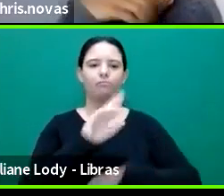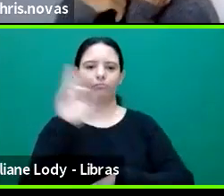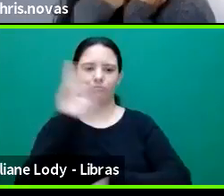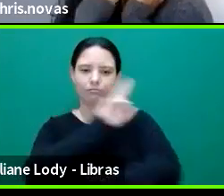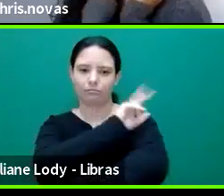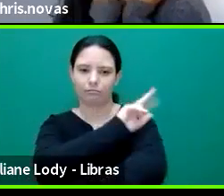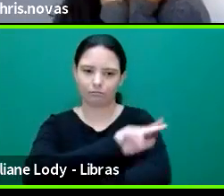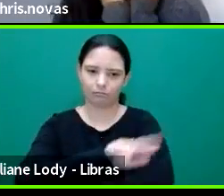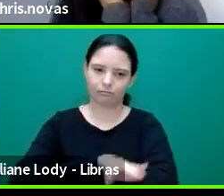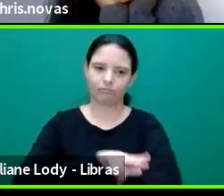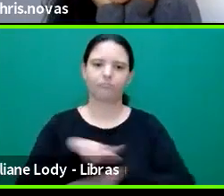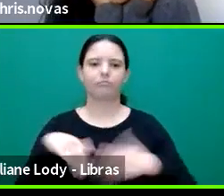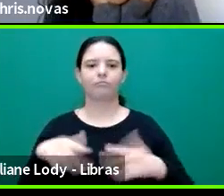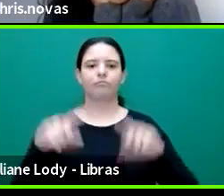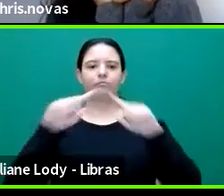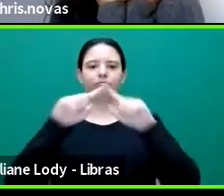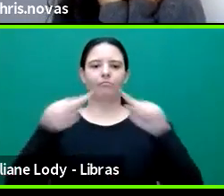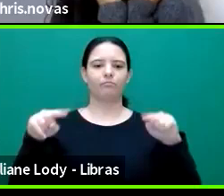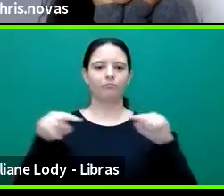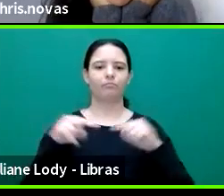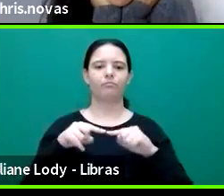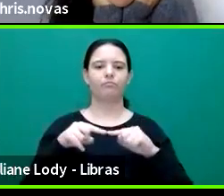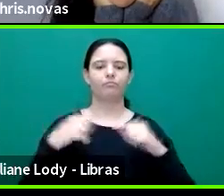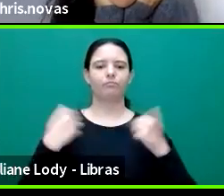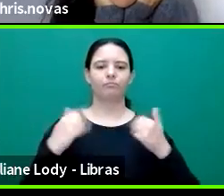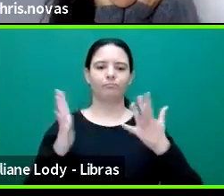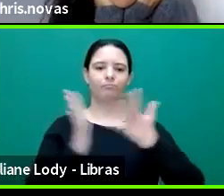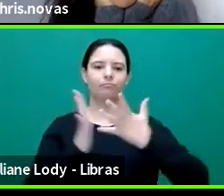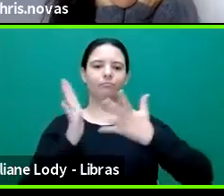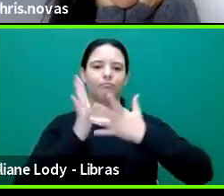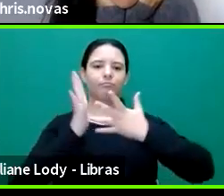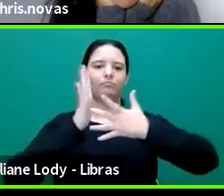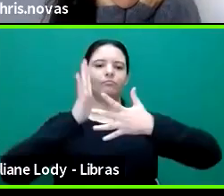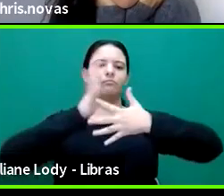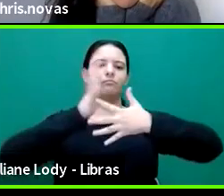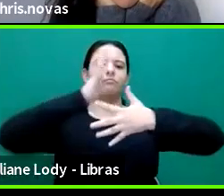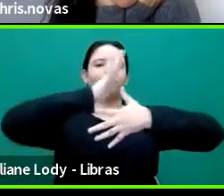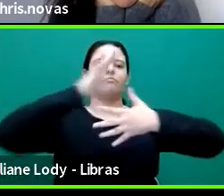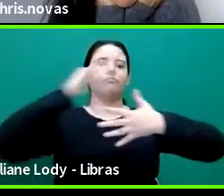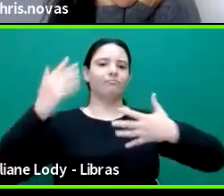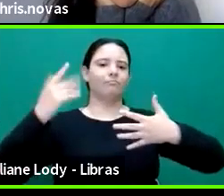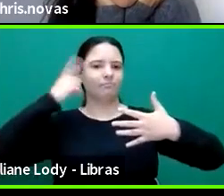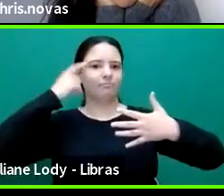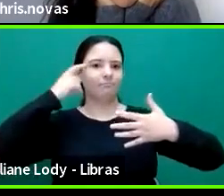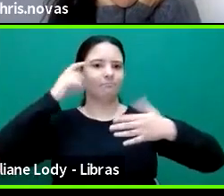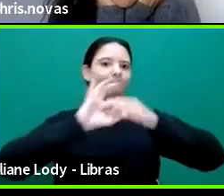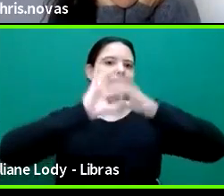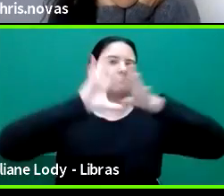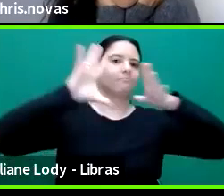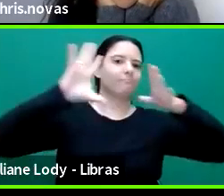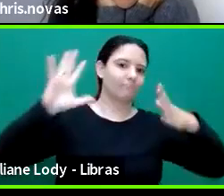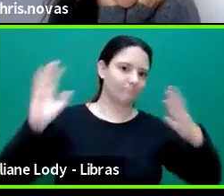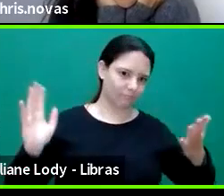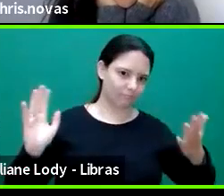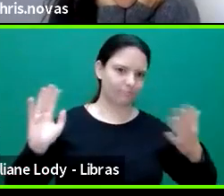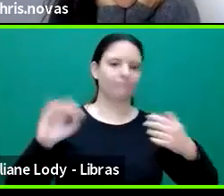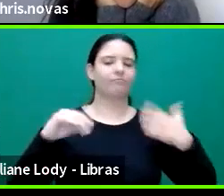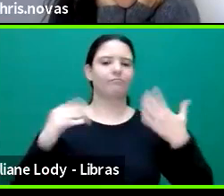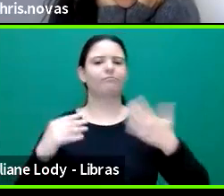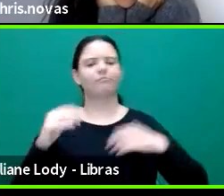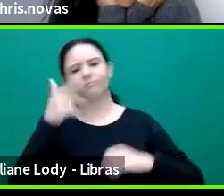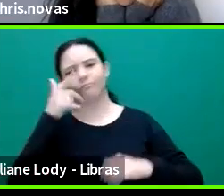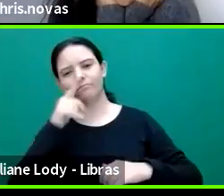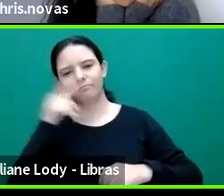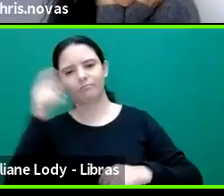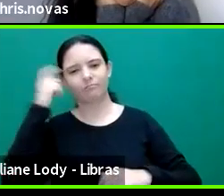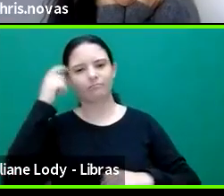of freedom in cases that allow for generalization. The other thing he said is actually, if you're only doing a single statistical